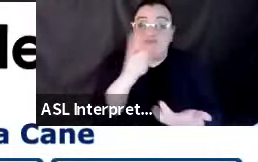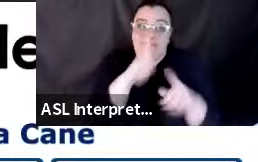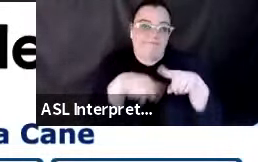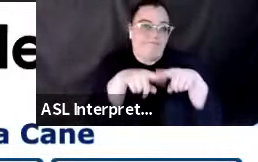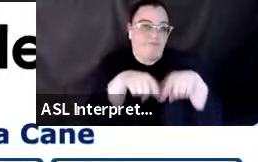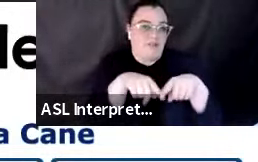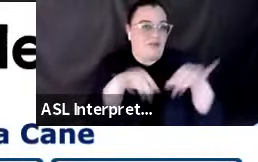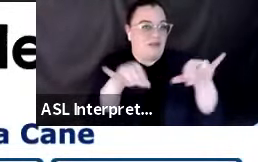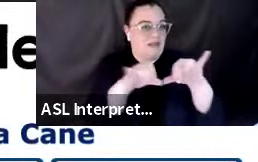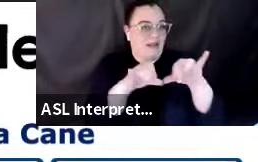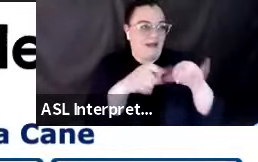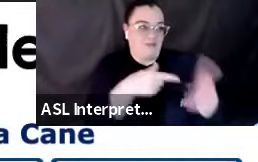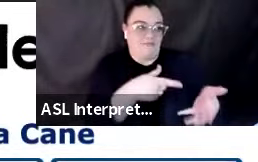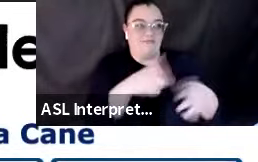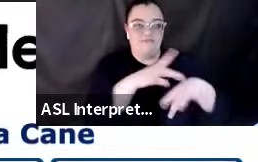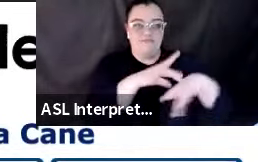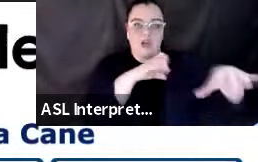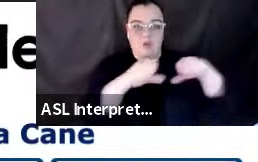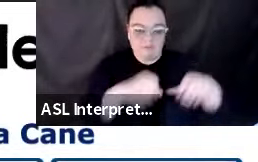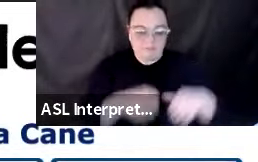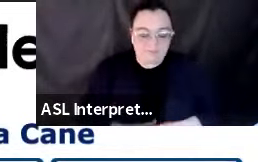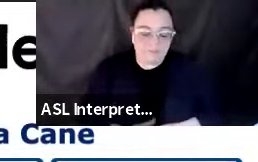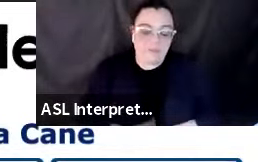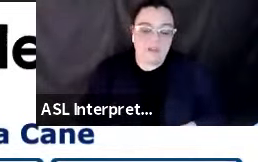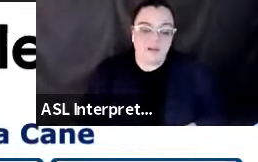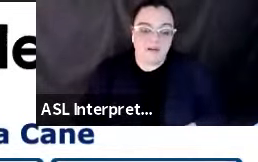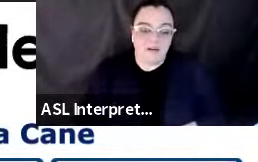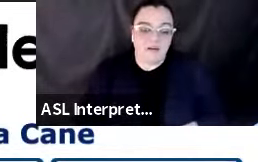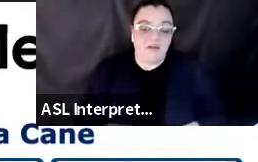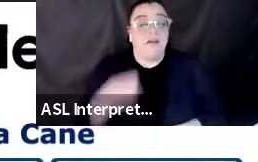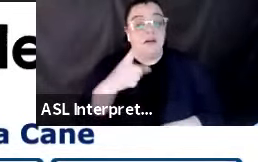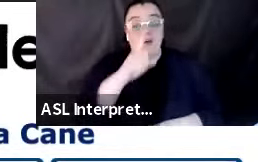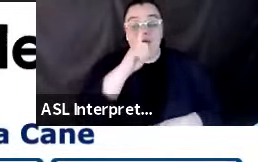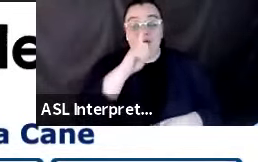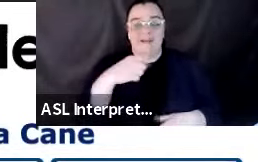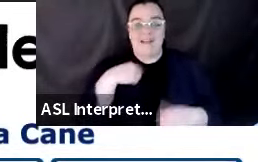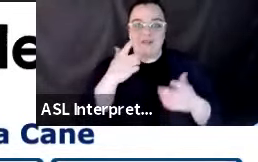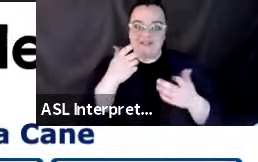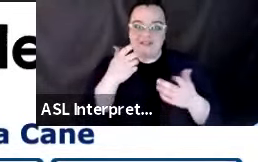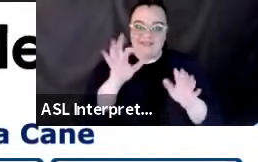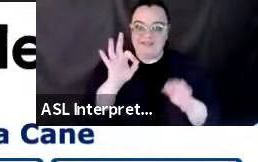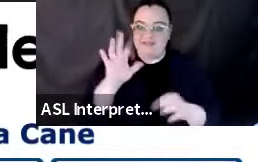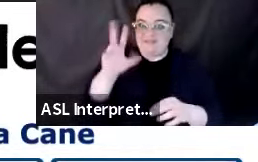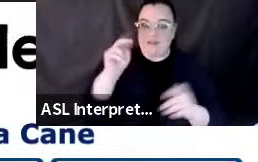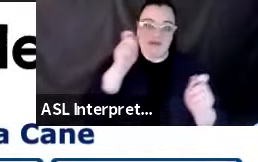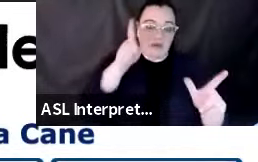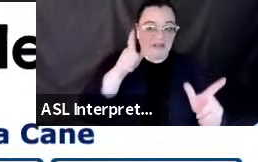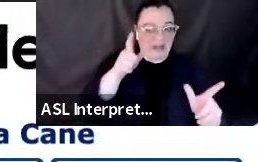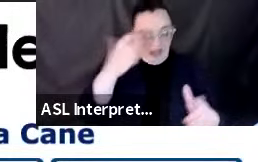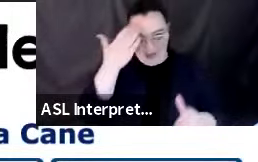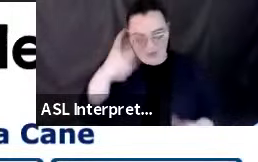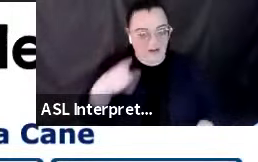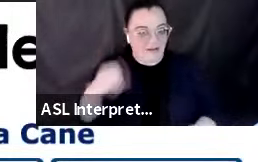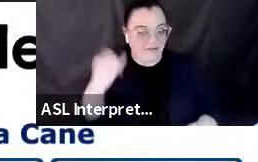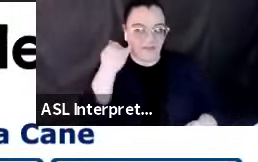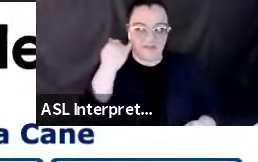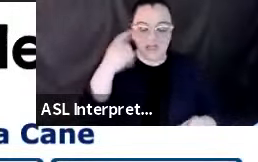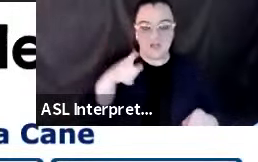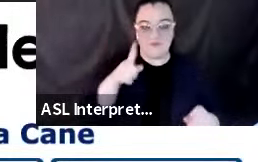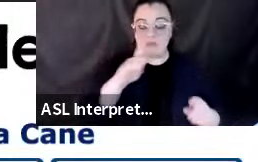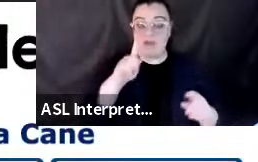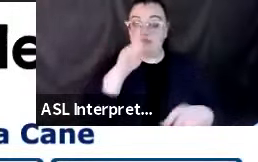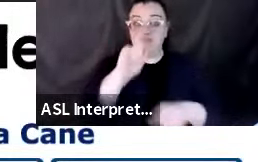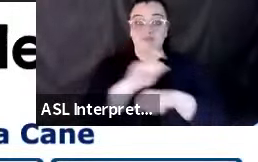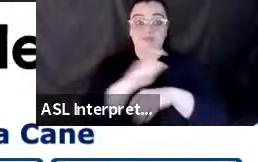They just get less frequent. So a little fun surprise there. I don't know if anybody really got